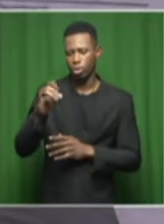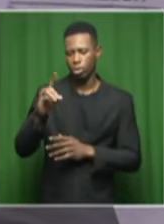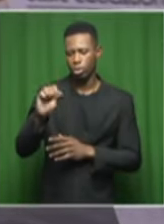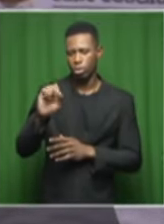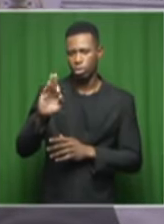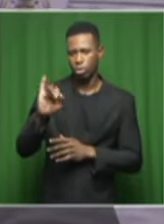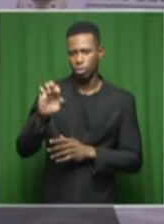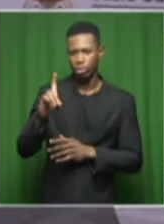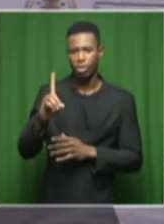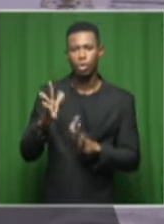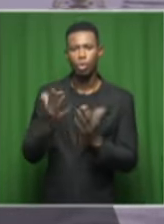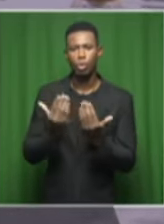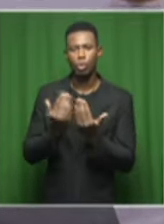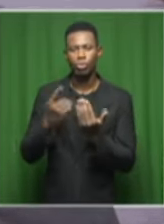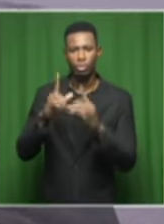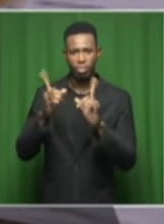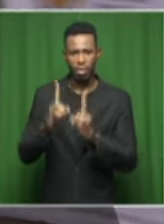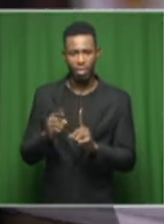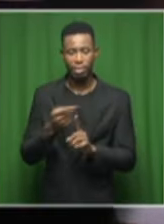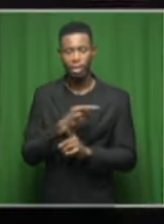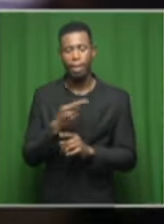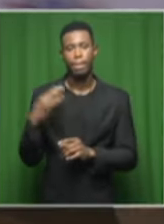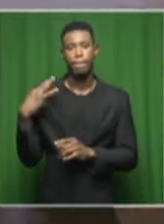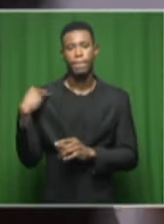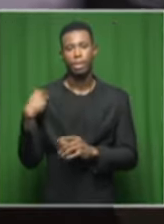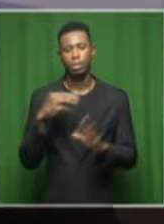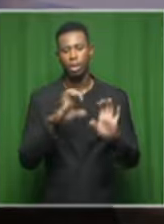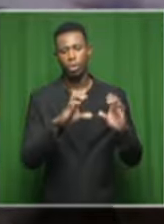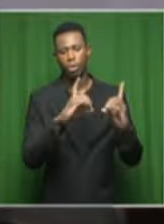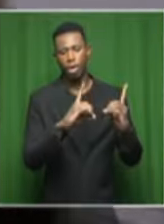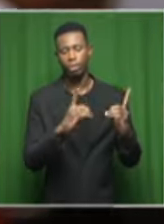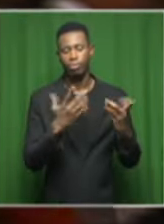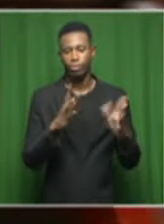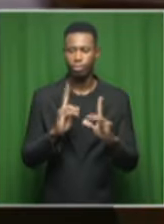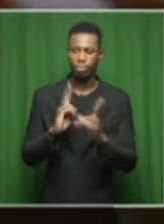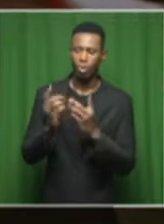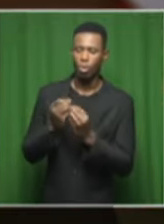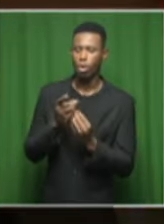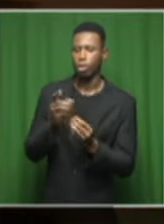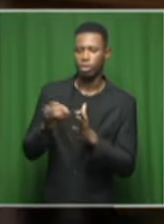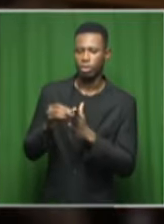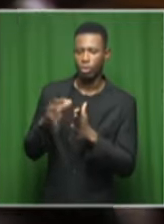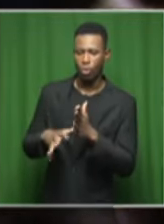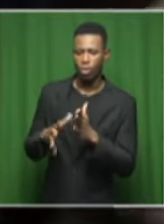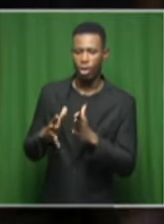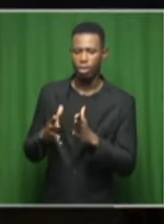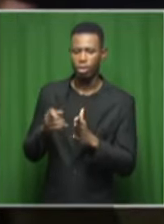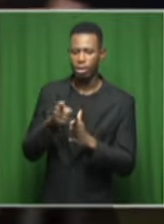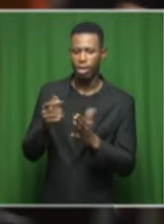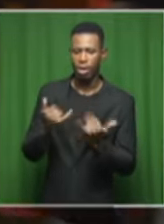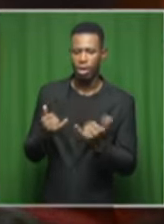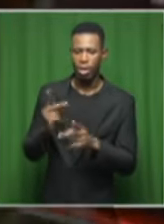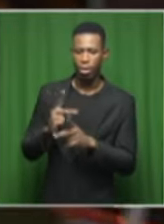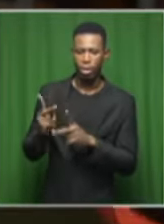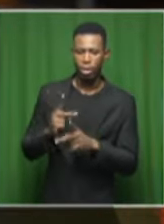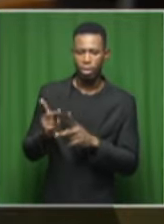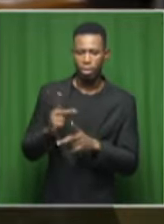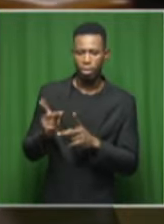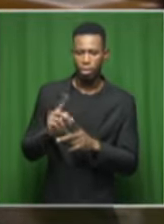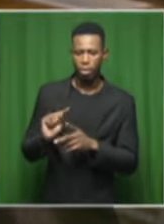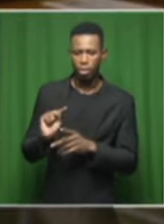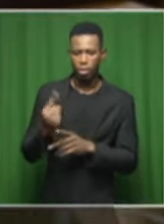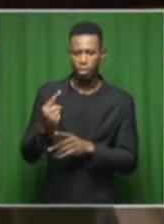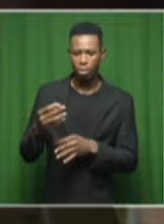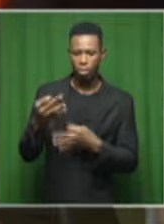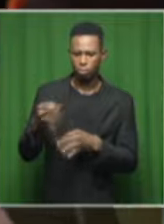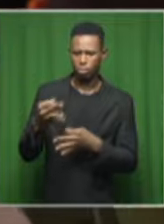the Minister of Education here speaking to the students and the learners here who are gearing for that first paper here. We also